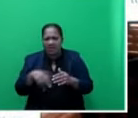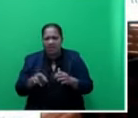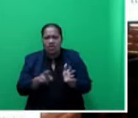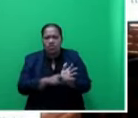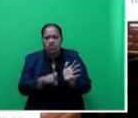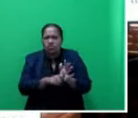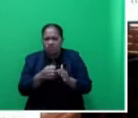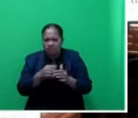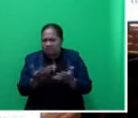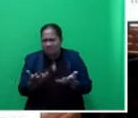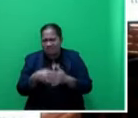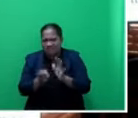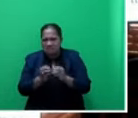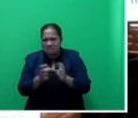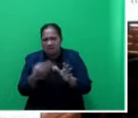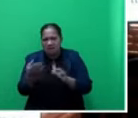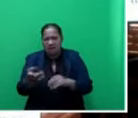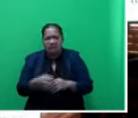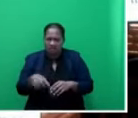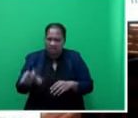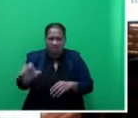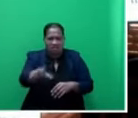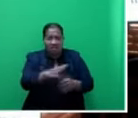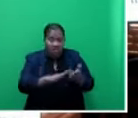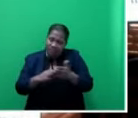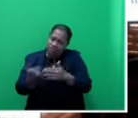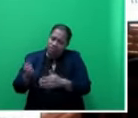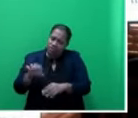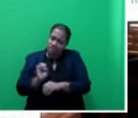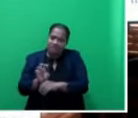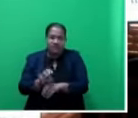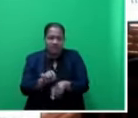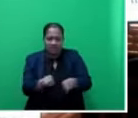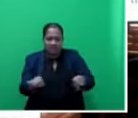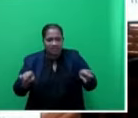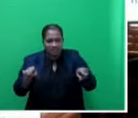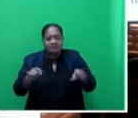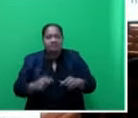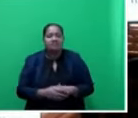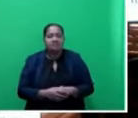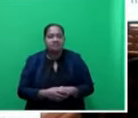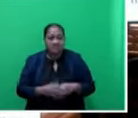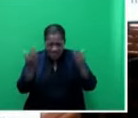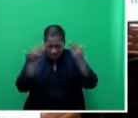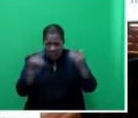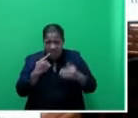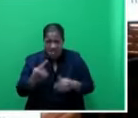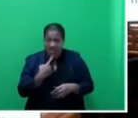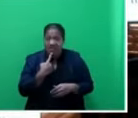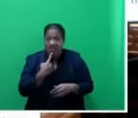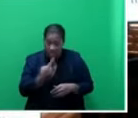situation that we are in, and the communities have been advised accordingly. But, Mr. Speaker, sir, to say that this government